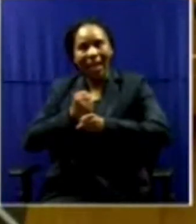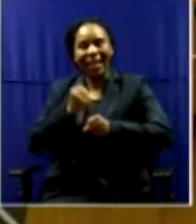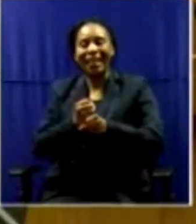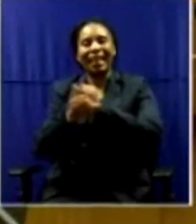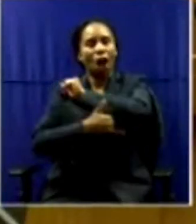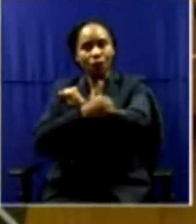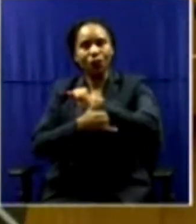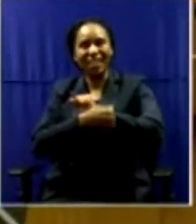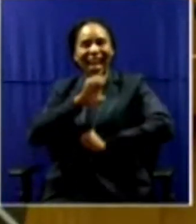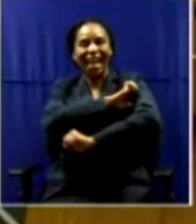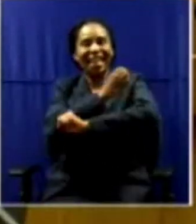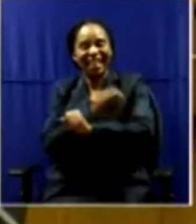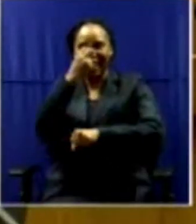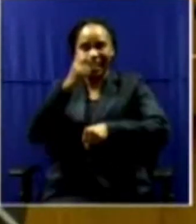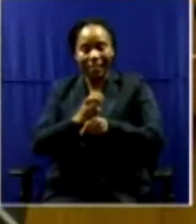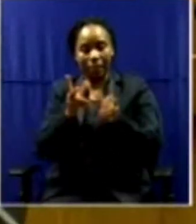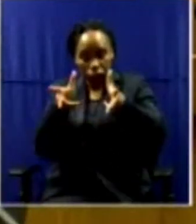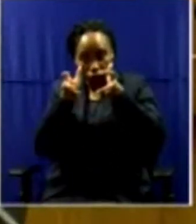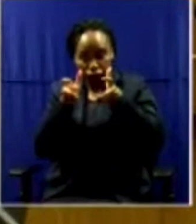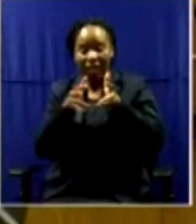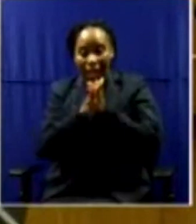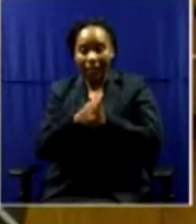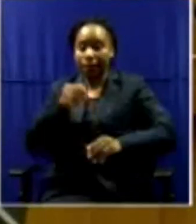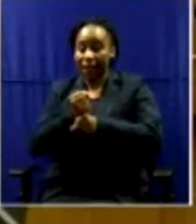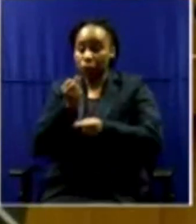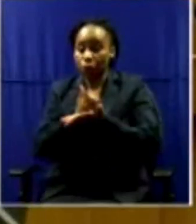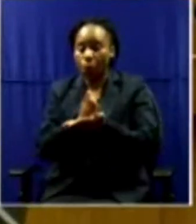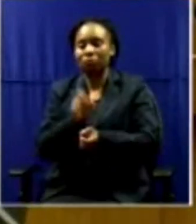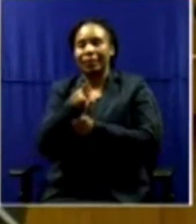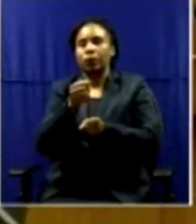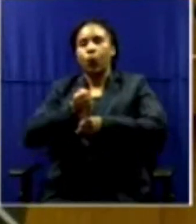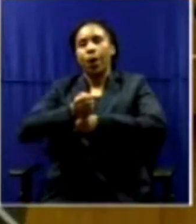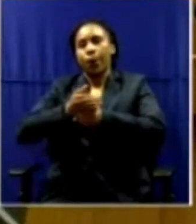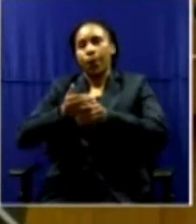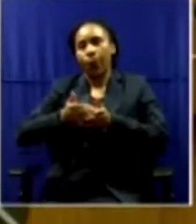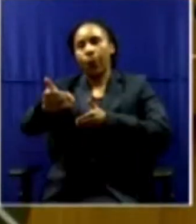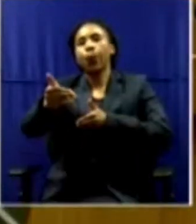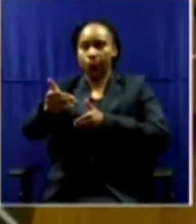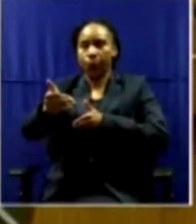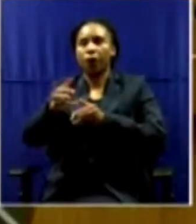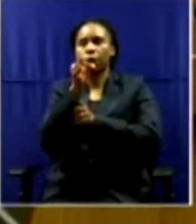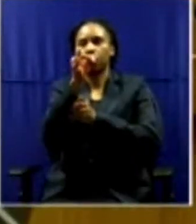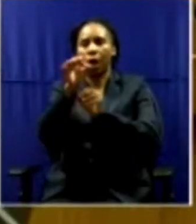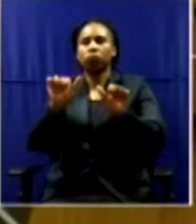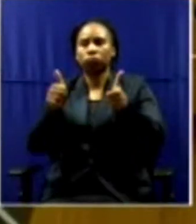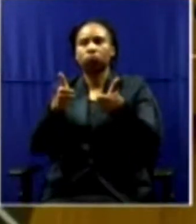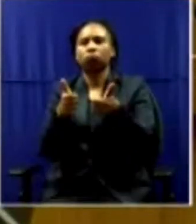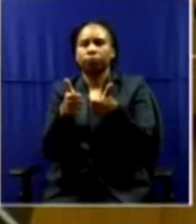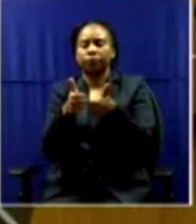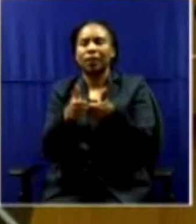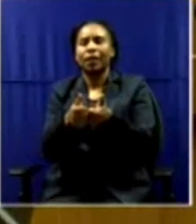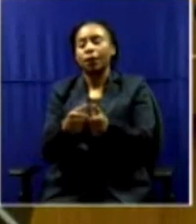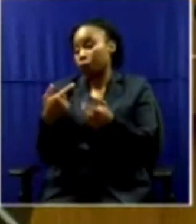now and into the future. Now, over the last year, we have taken action to urgently and